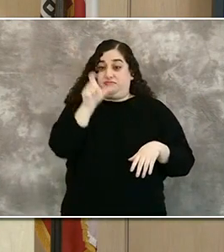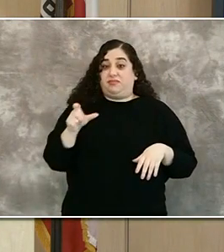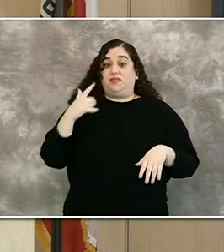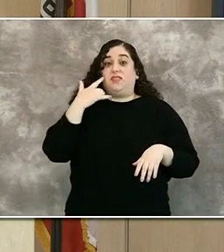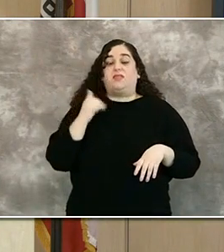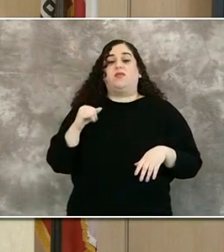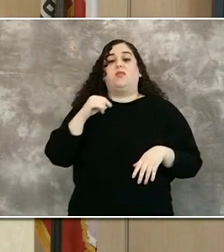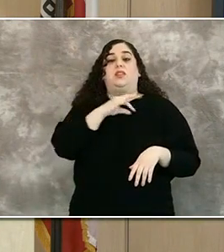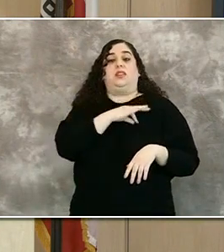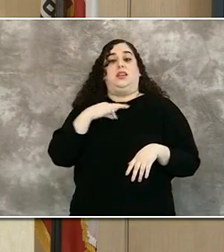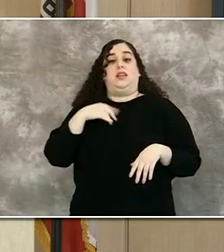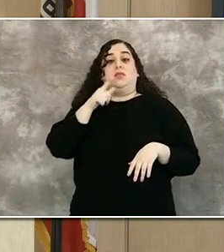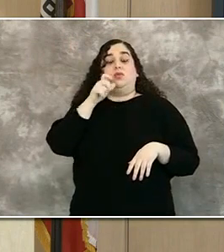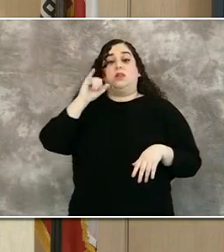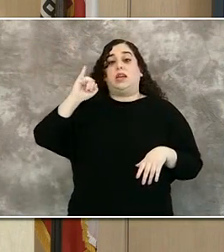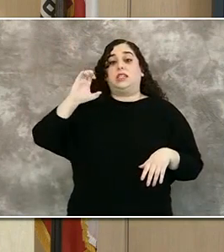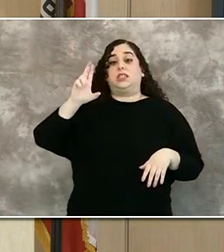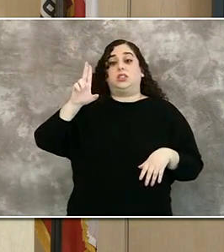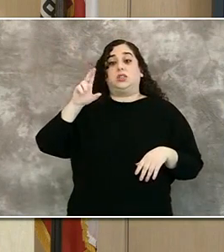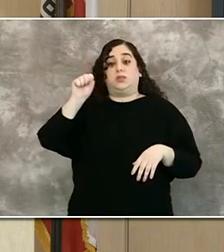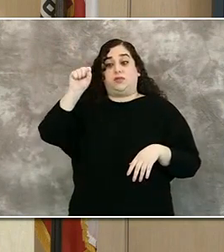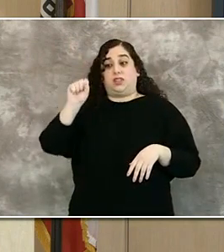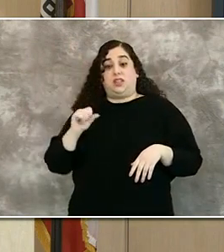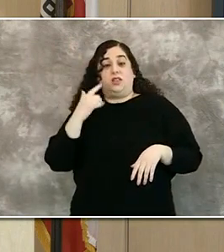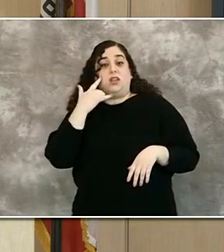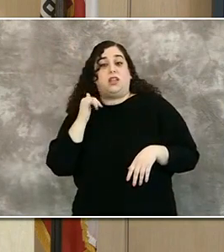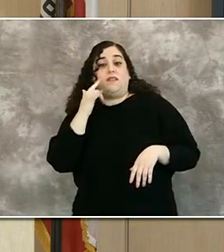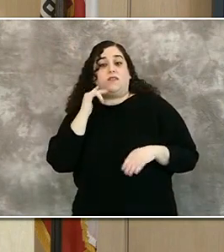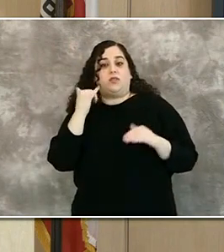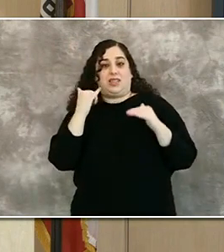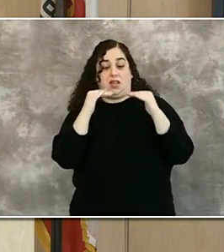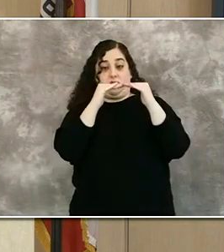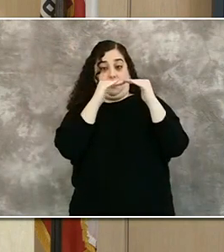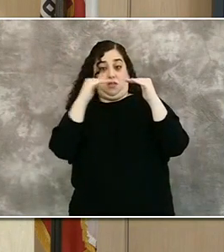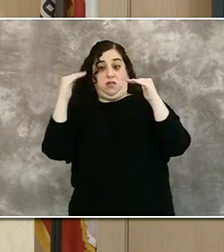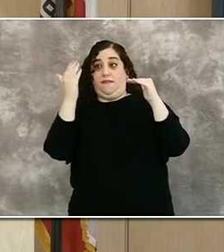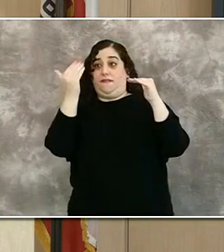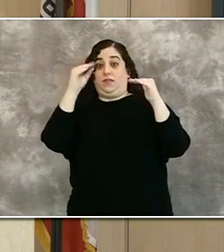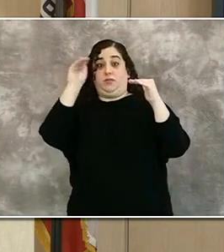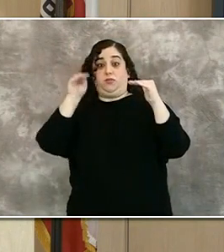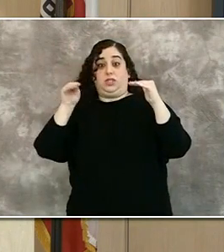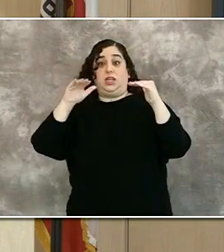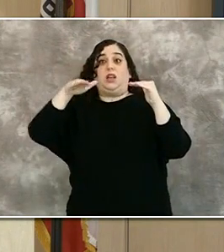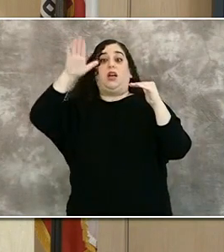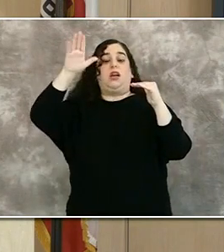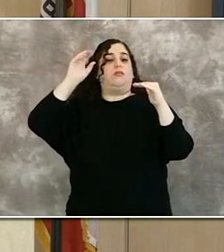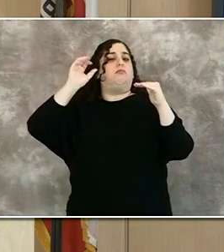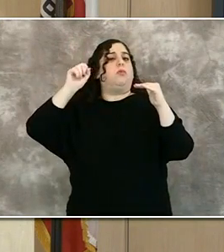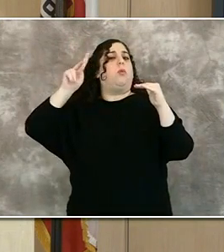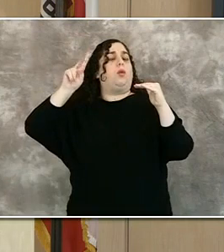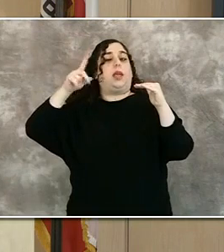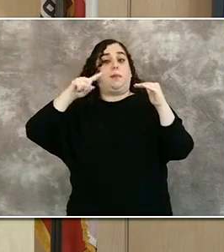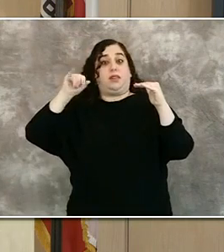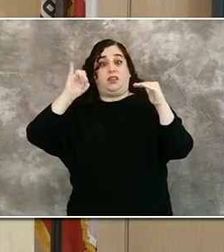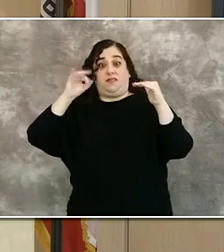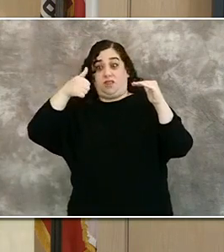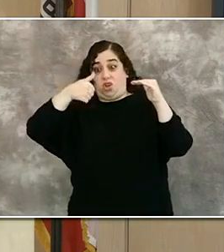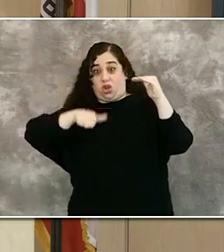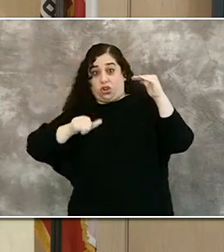capacity for the Southern California region was at 12.5% and that was recently posted this afternoon.